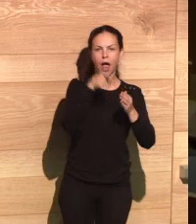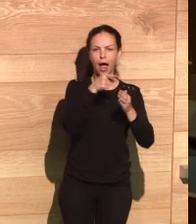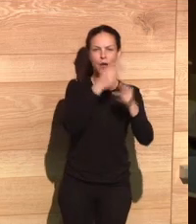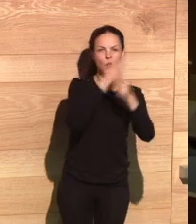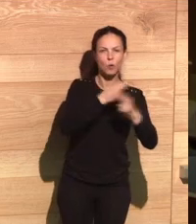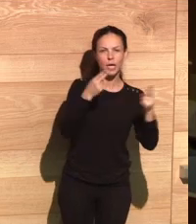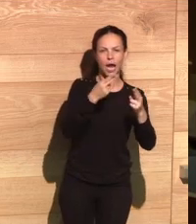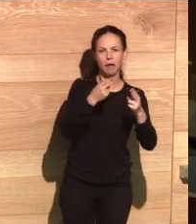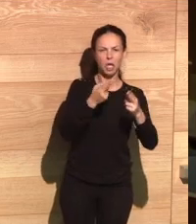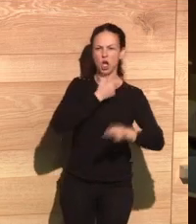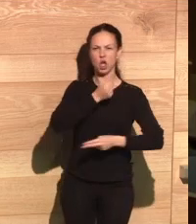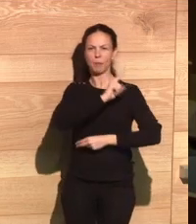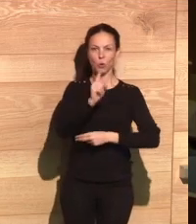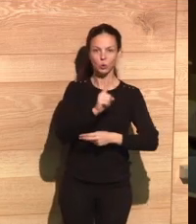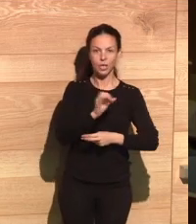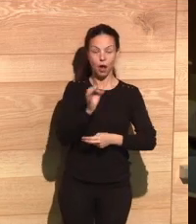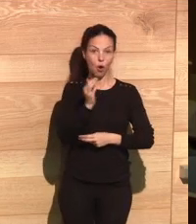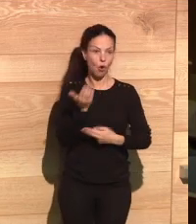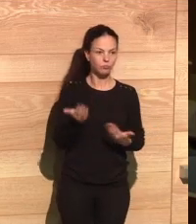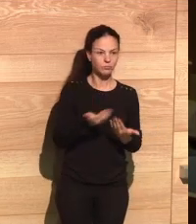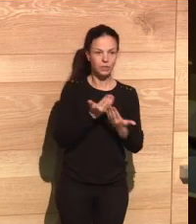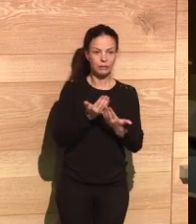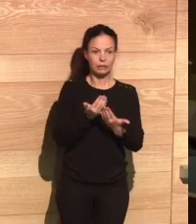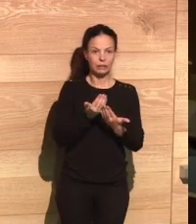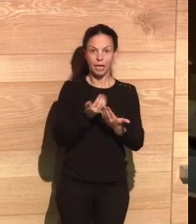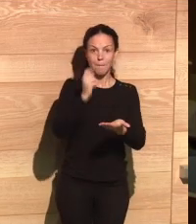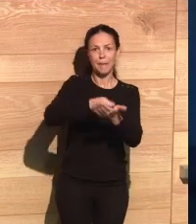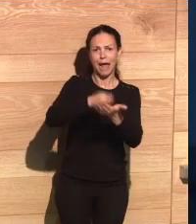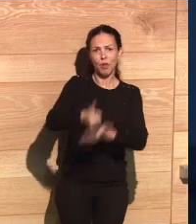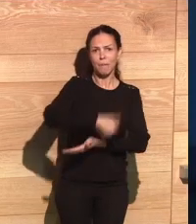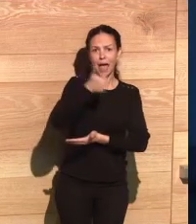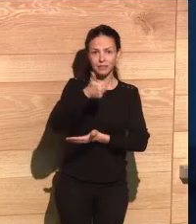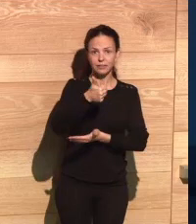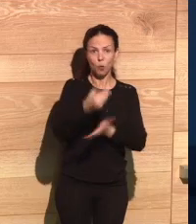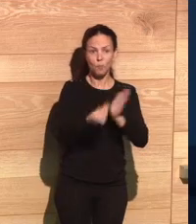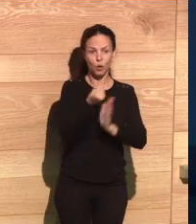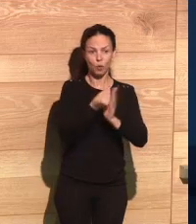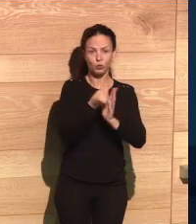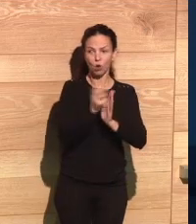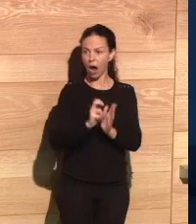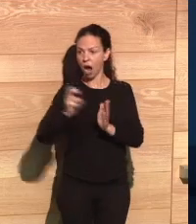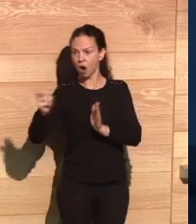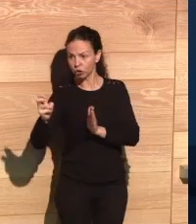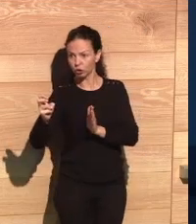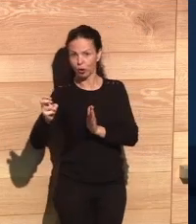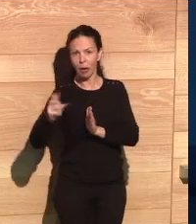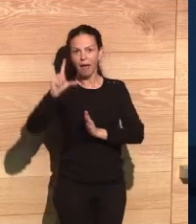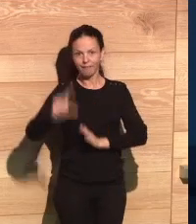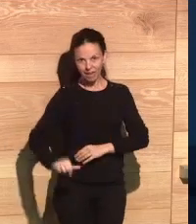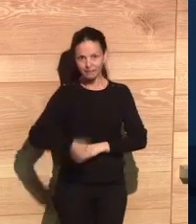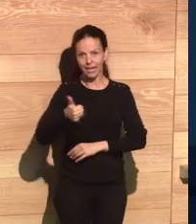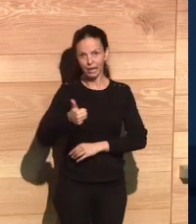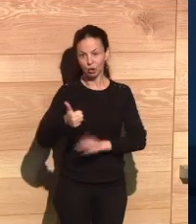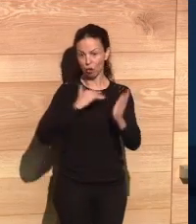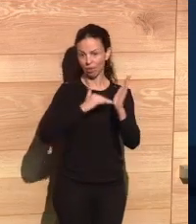foe has exposed some information in Facebook that we wouldn't have liked to be exposed or that